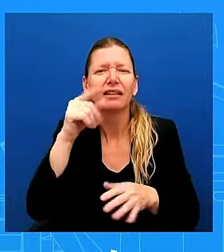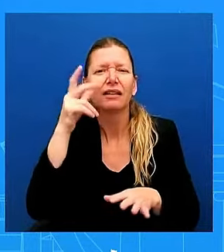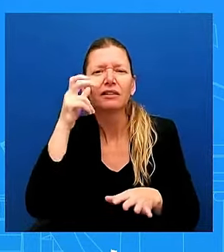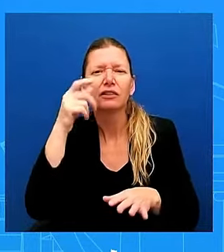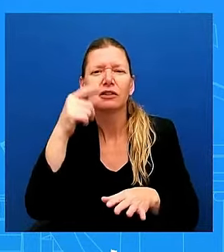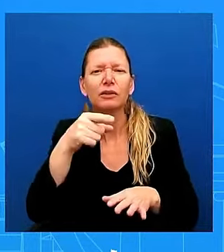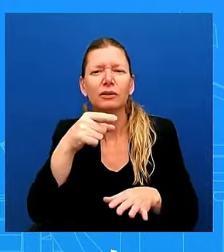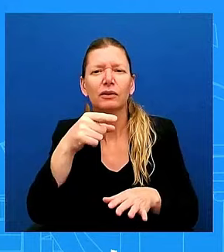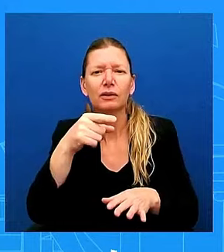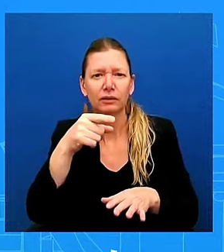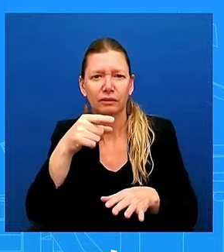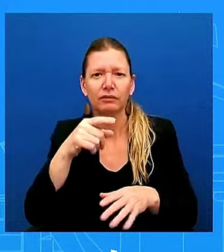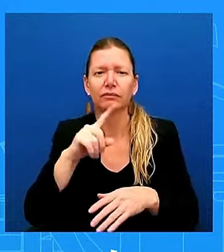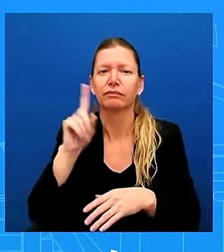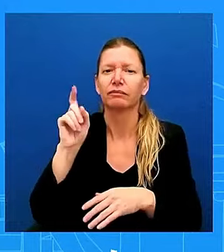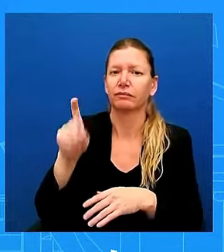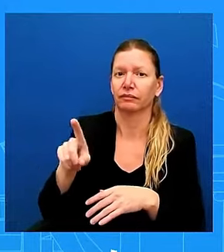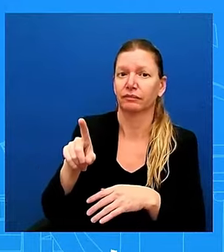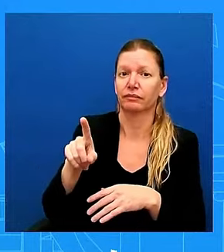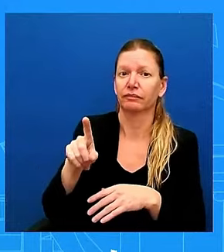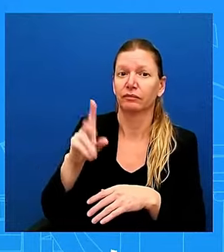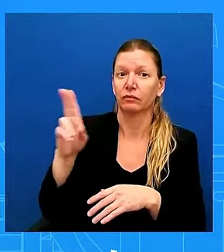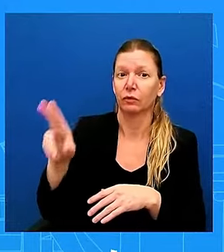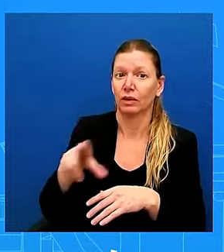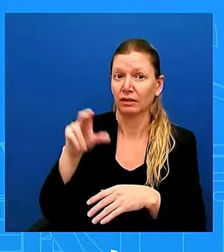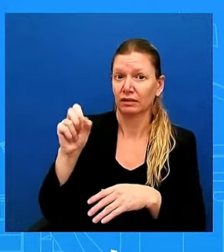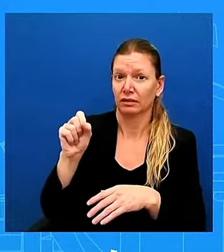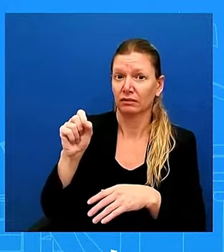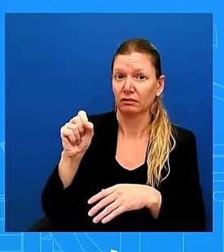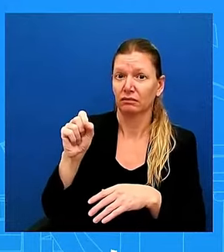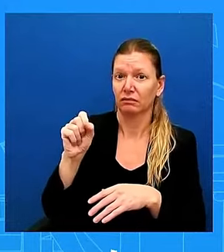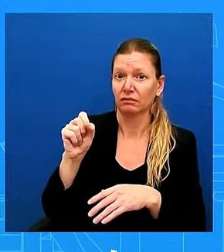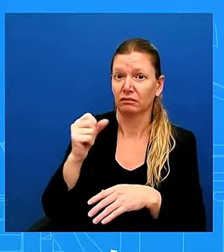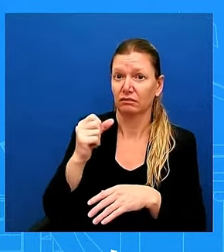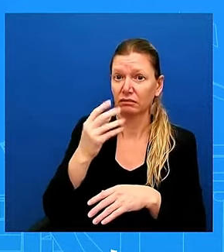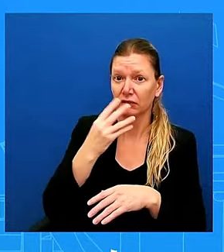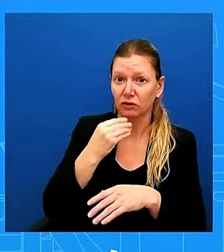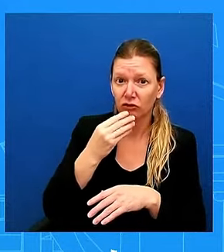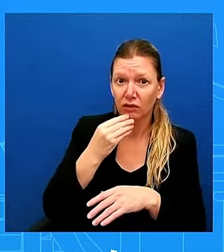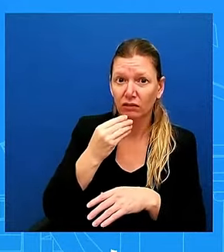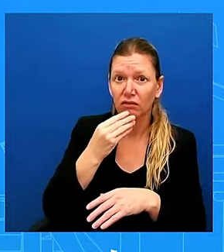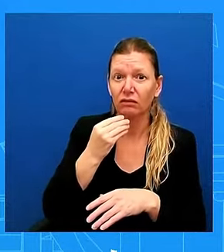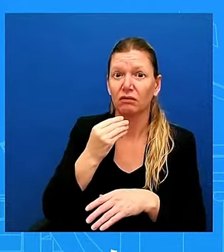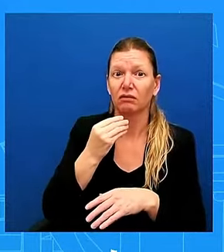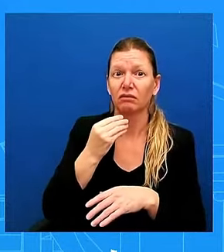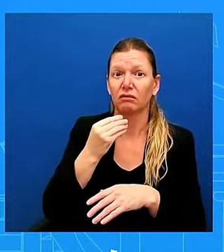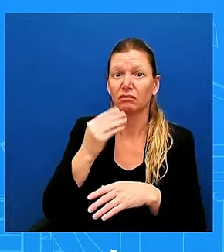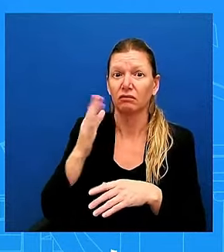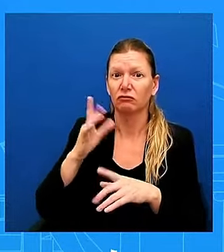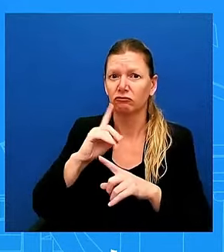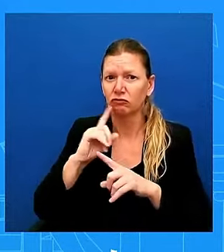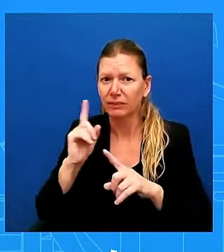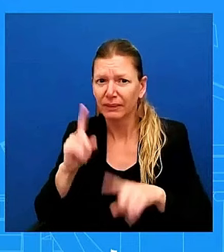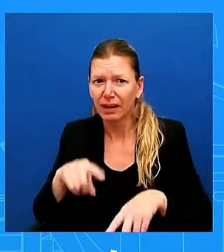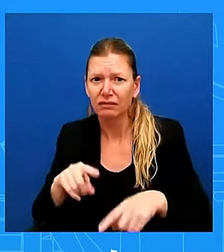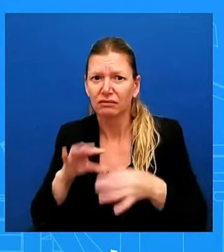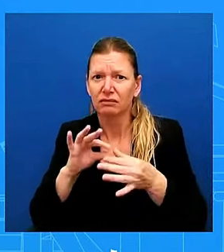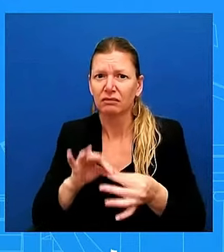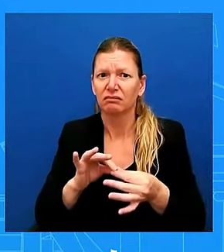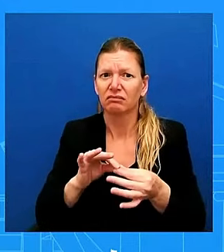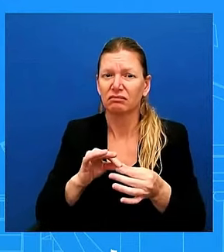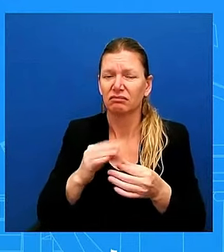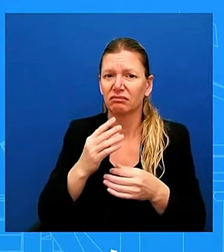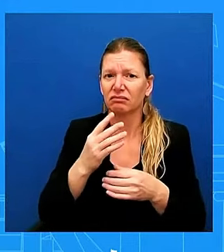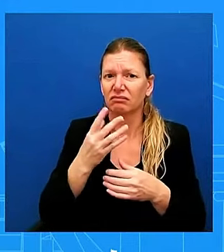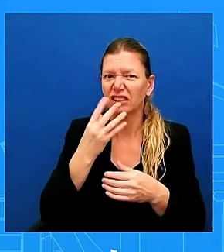response, right? How long is the U.S. comfortable with Israel bombing Lebanon? I keep, I know you guys